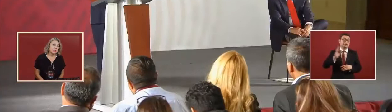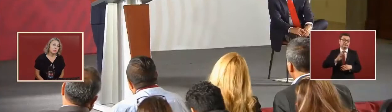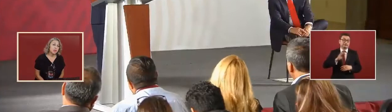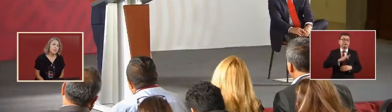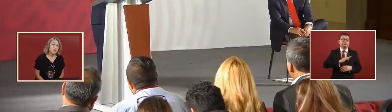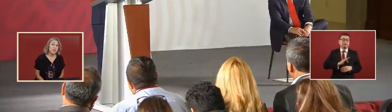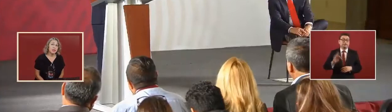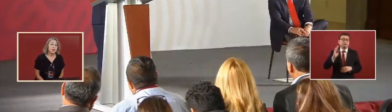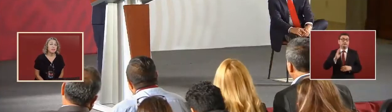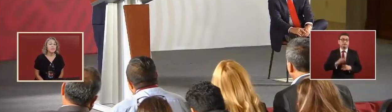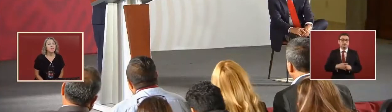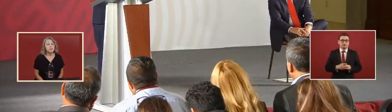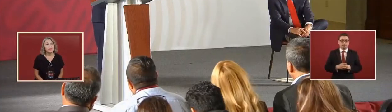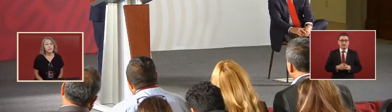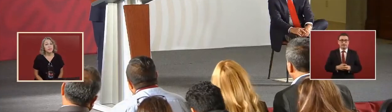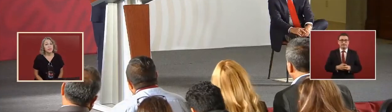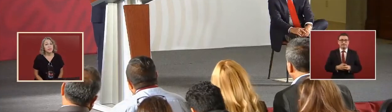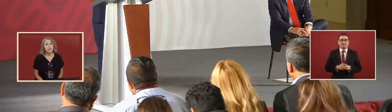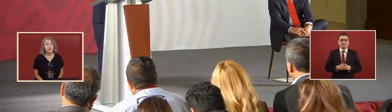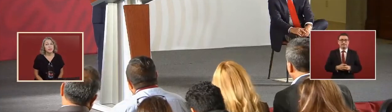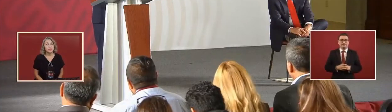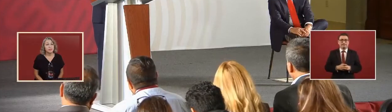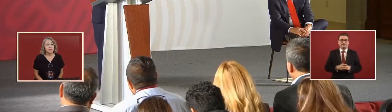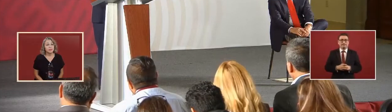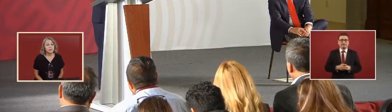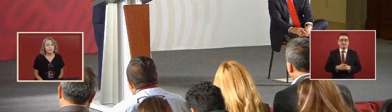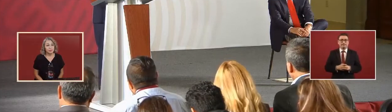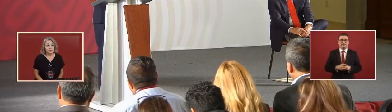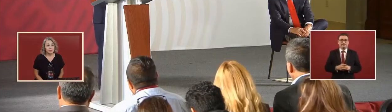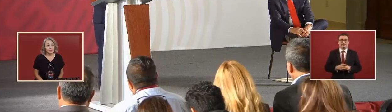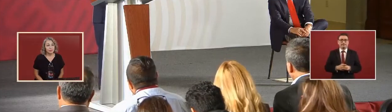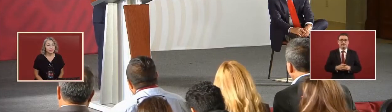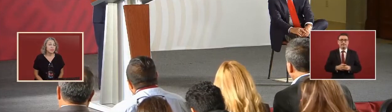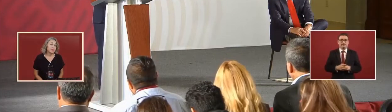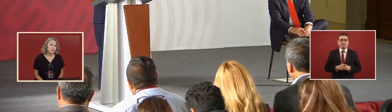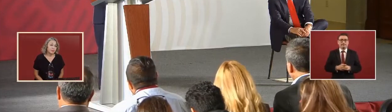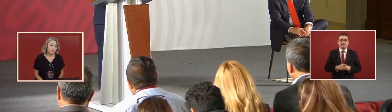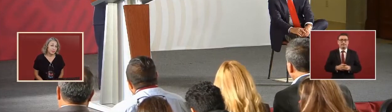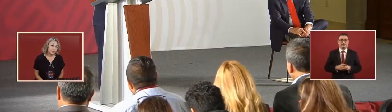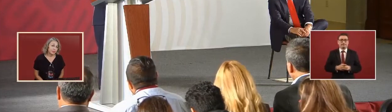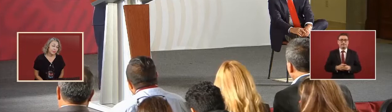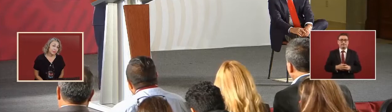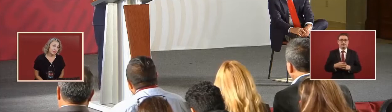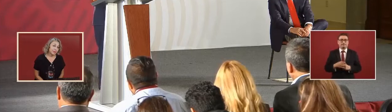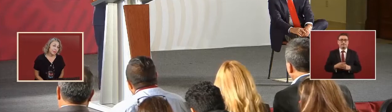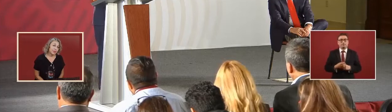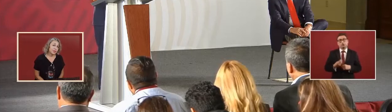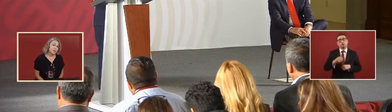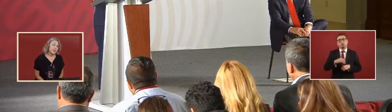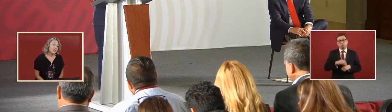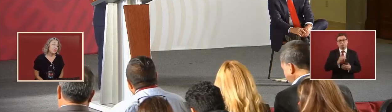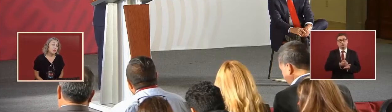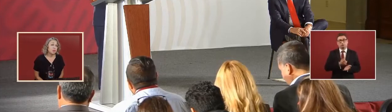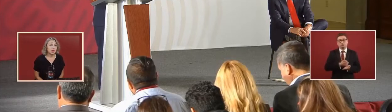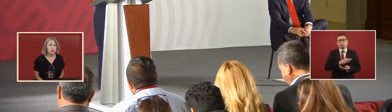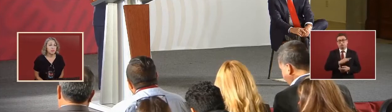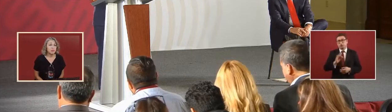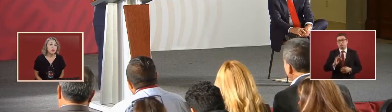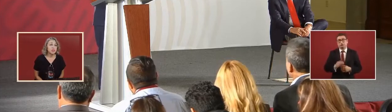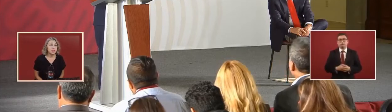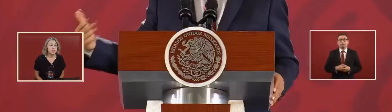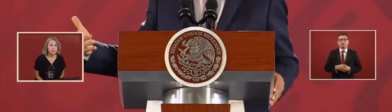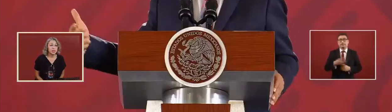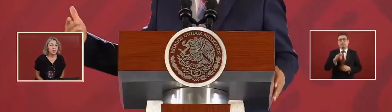there'd be more contributions. But here,